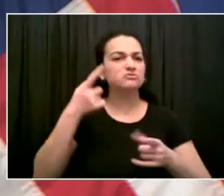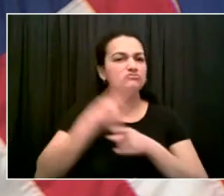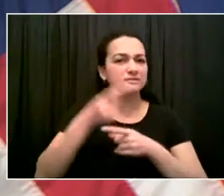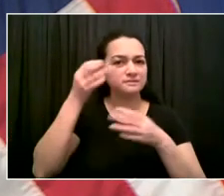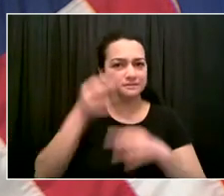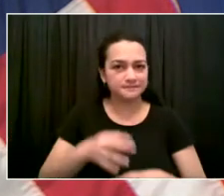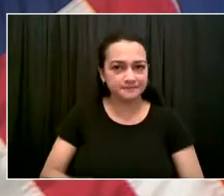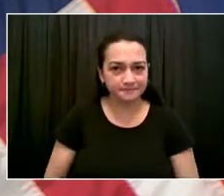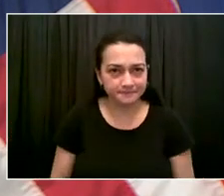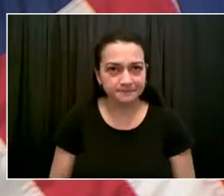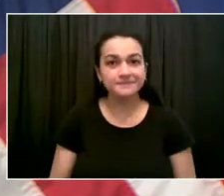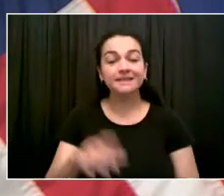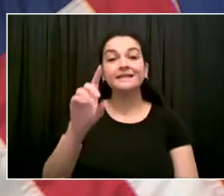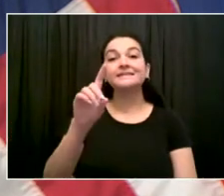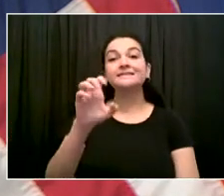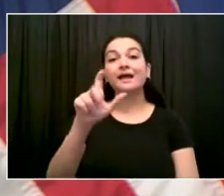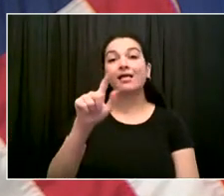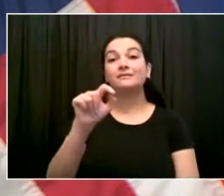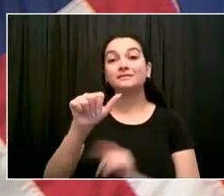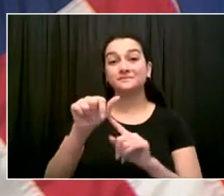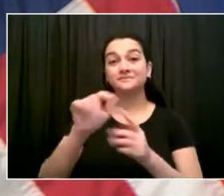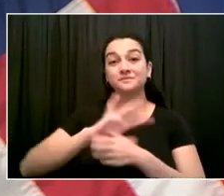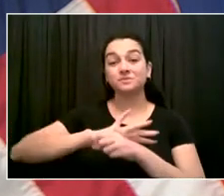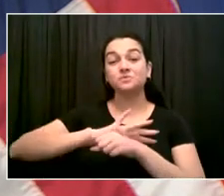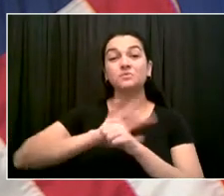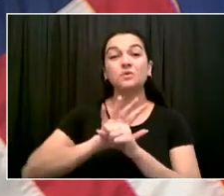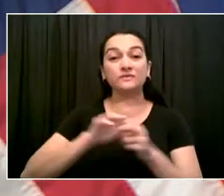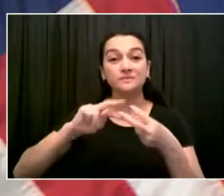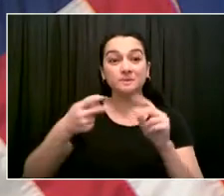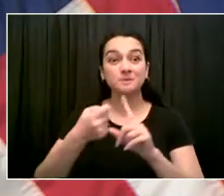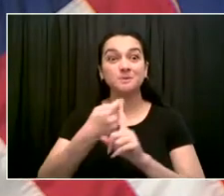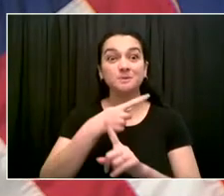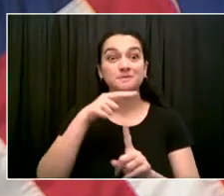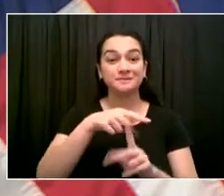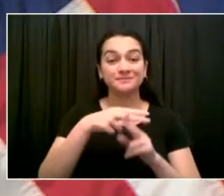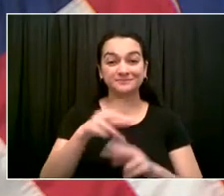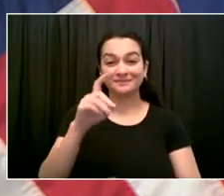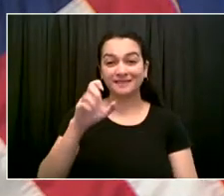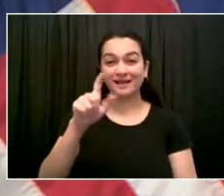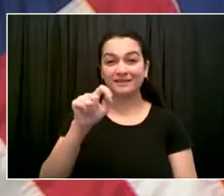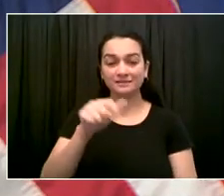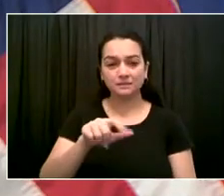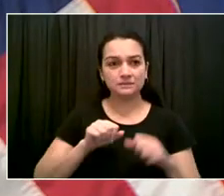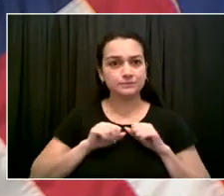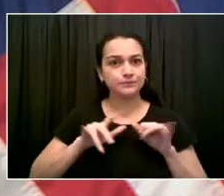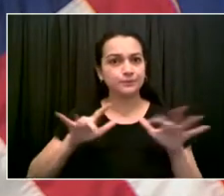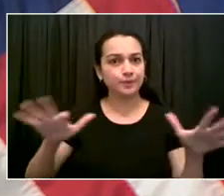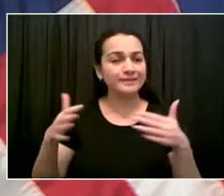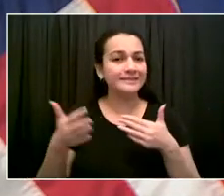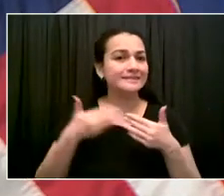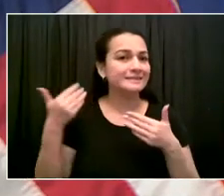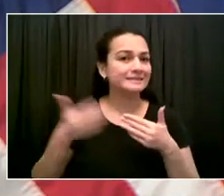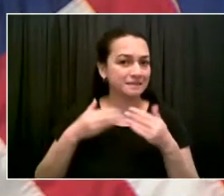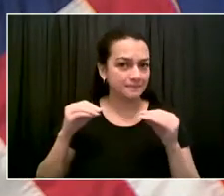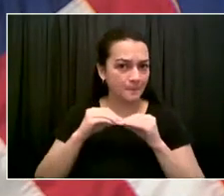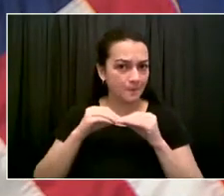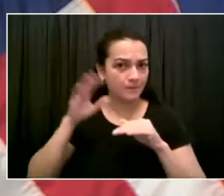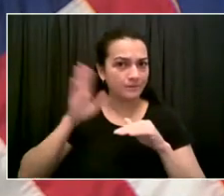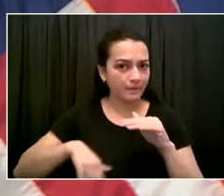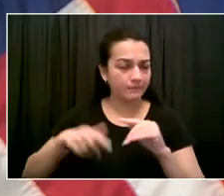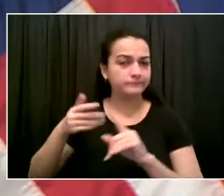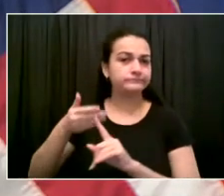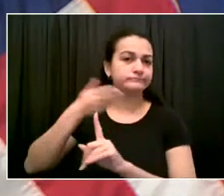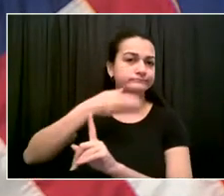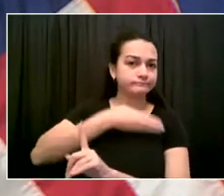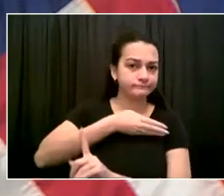It is very important to keep in mind that the vast majority of transmission, both in New York City as well as across the United